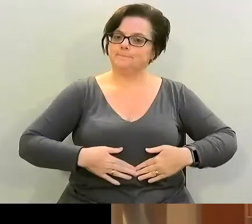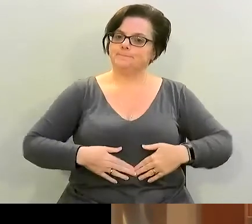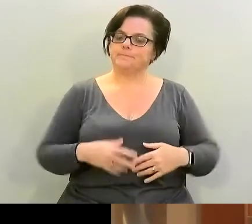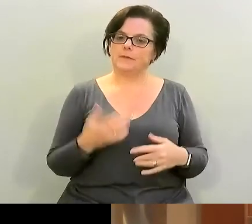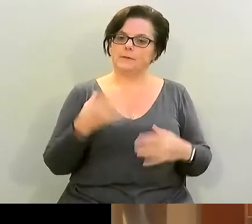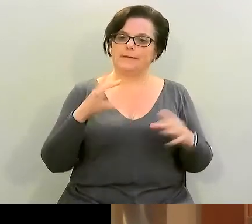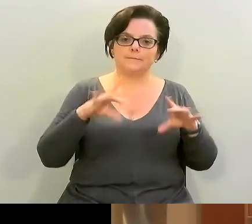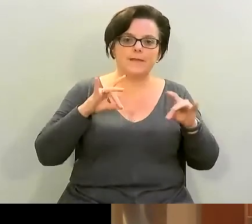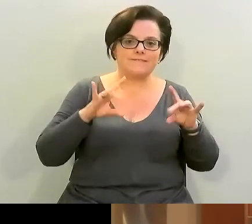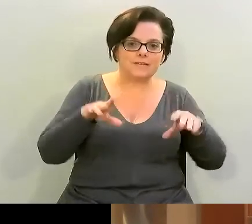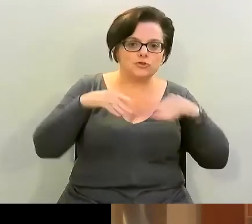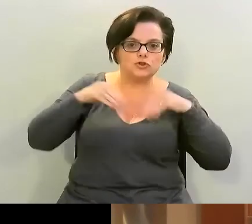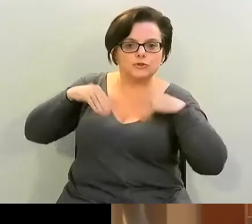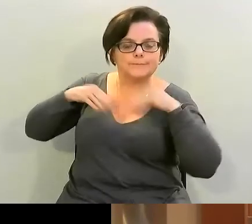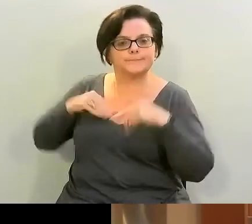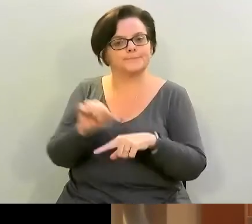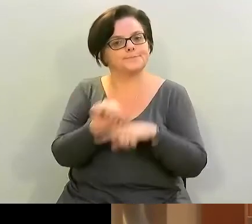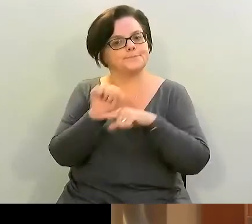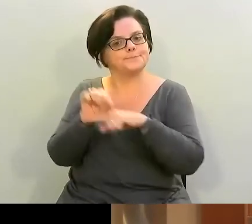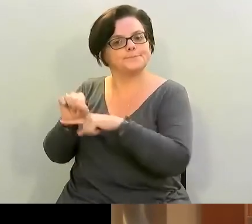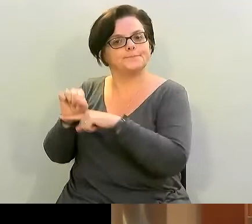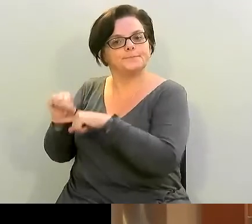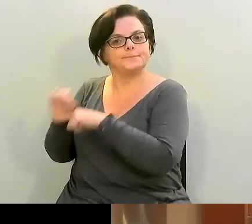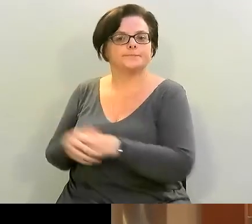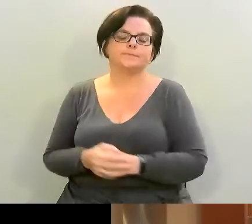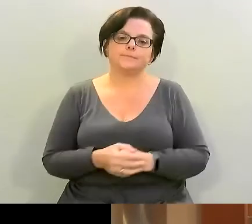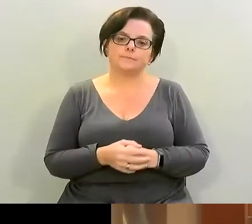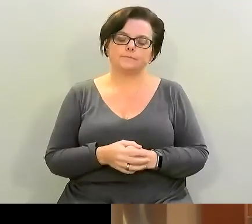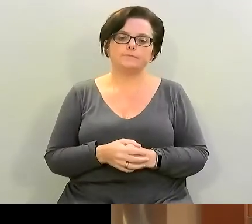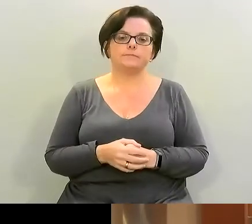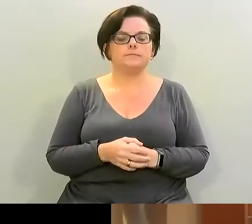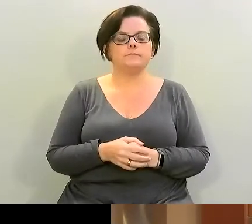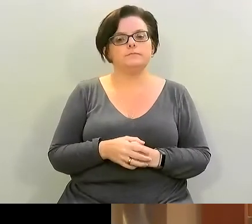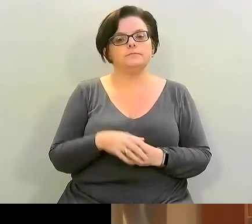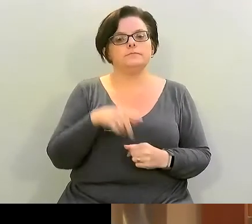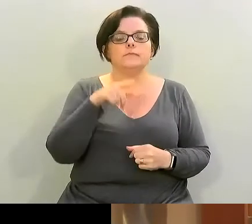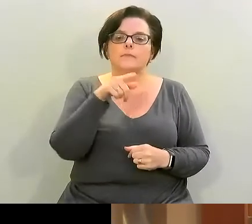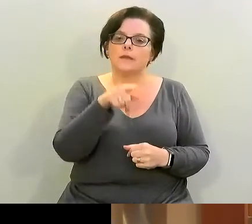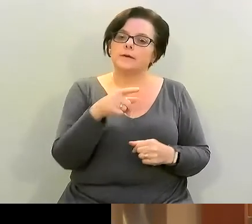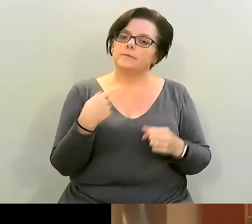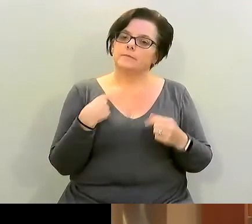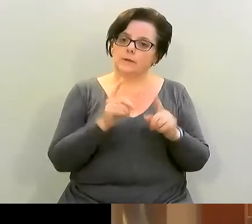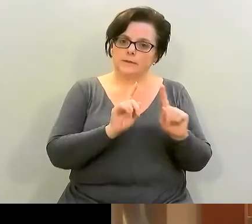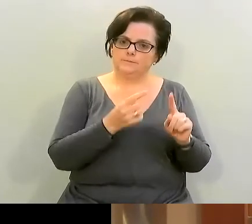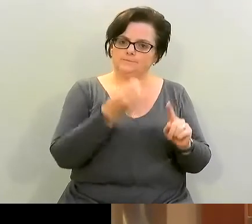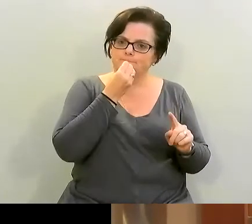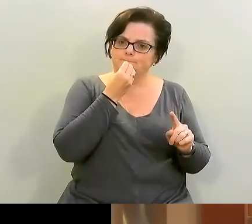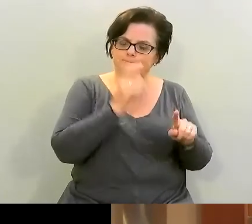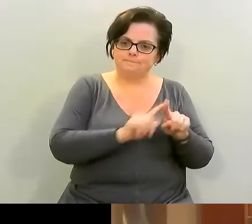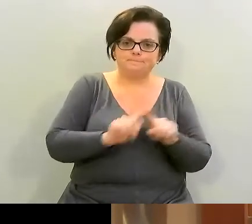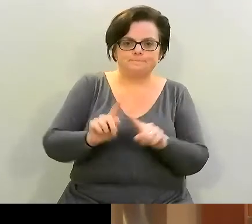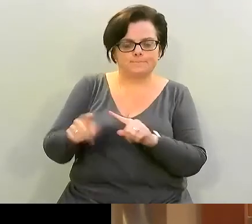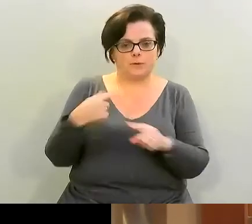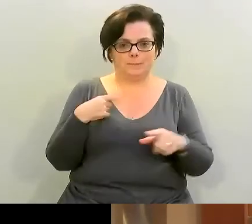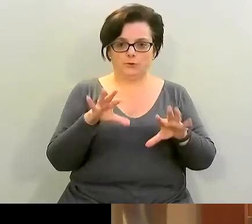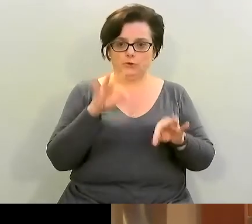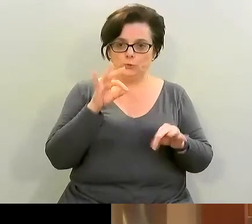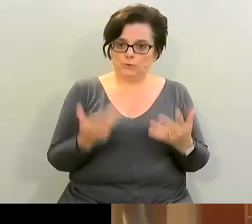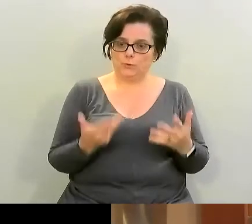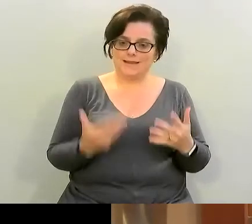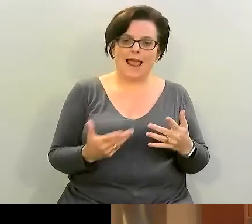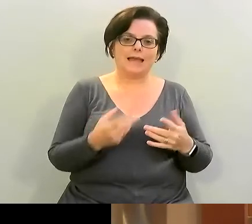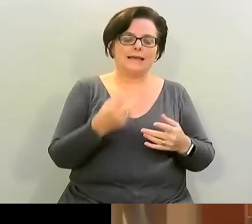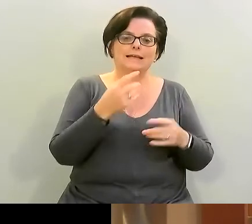all i would say in relation to this i'm happy to answer questions is all the ingredients that i chose today either the spices